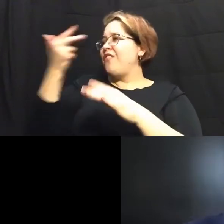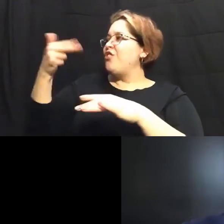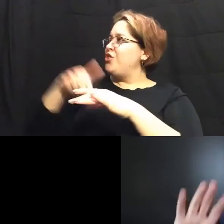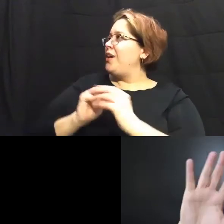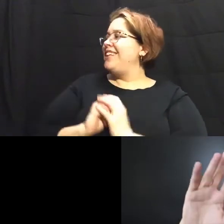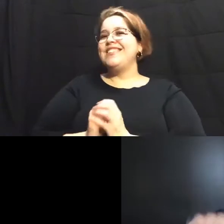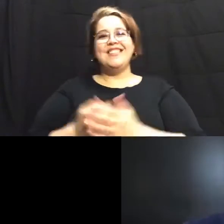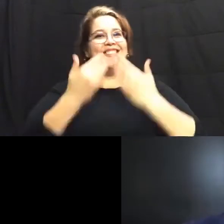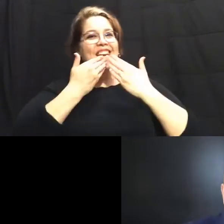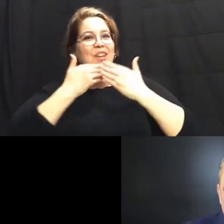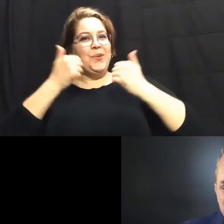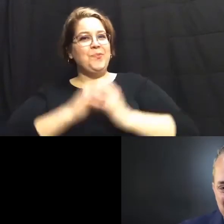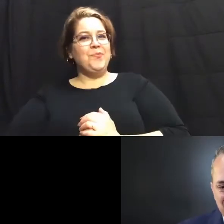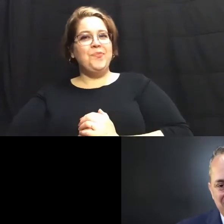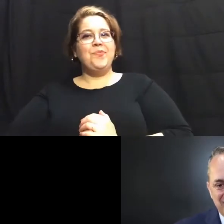thank you